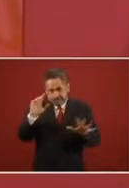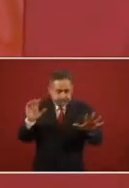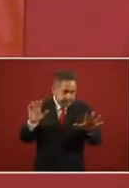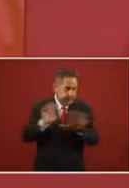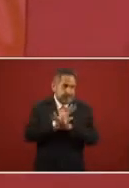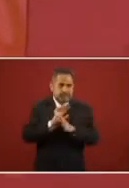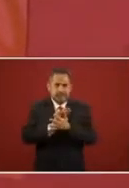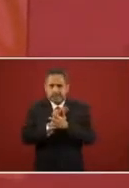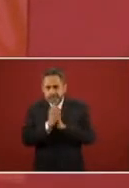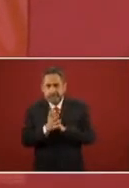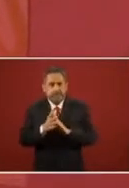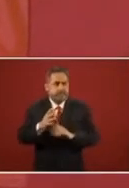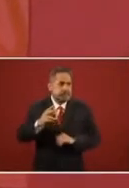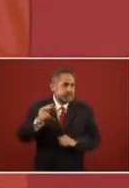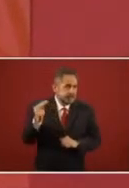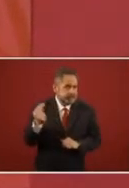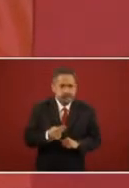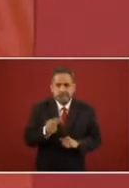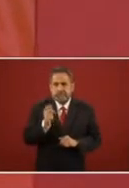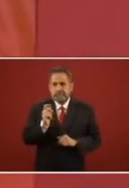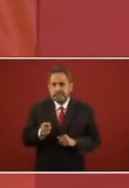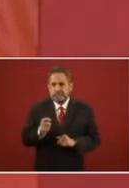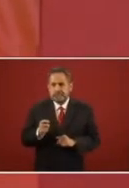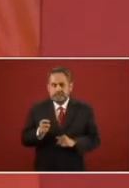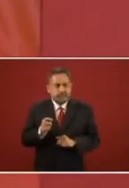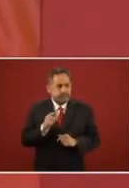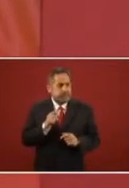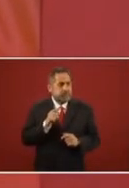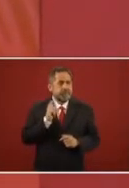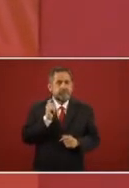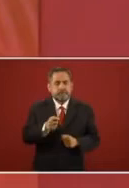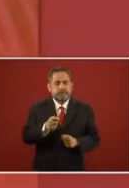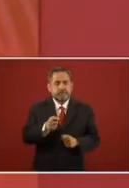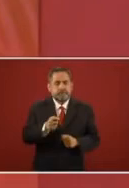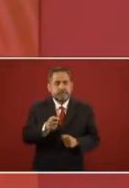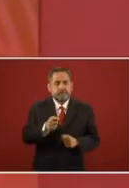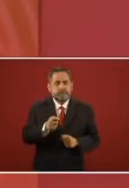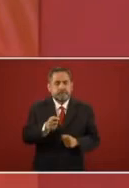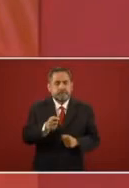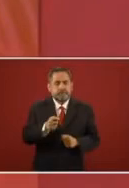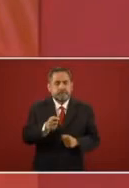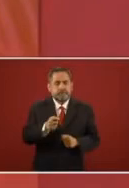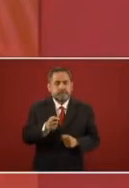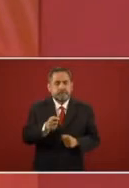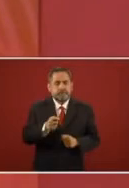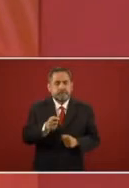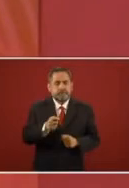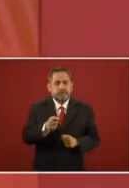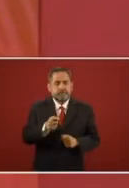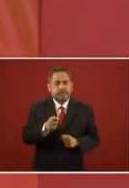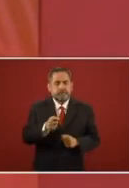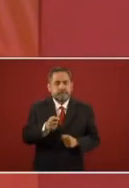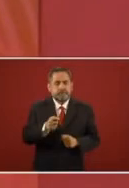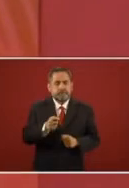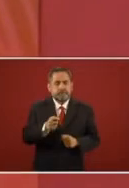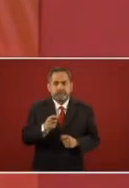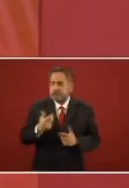it does require a